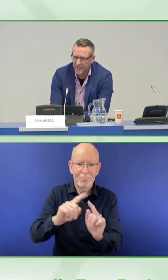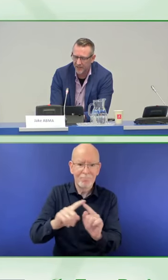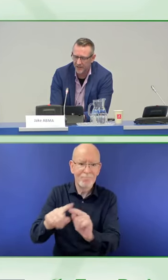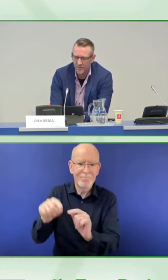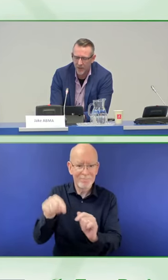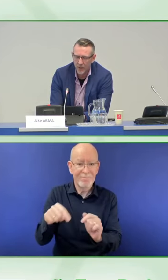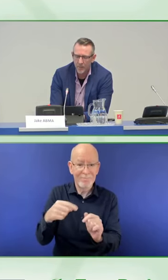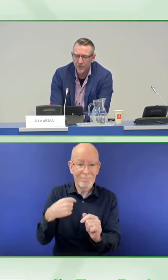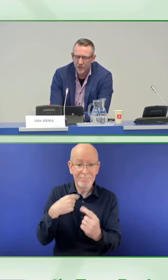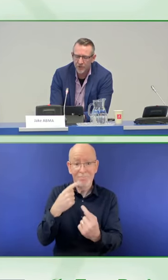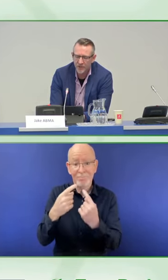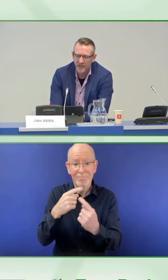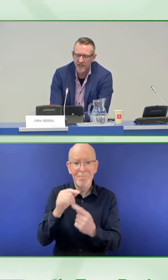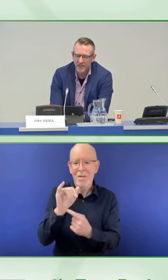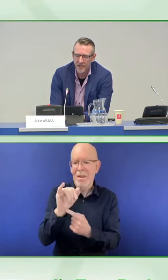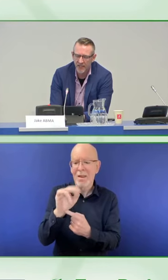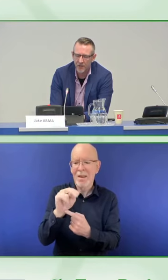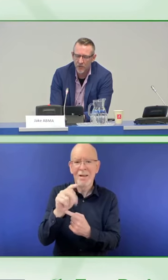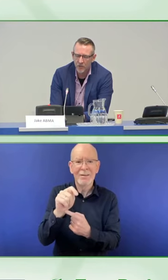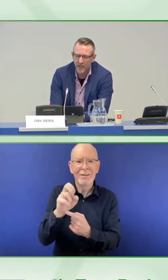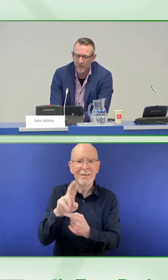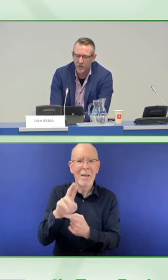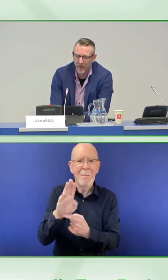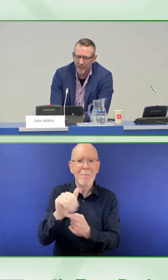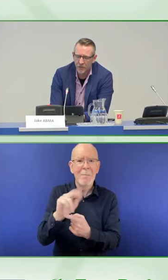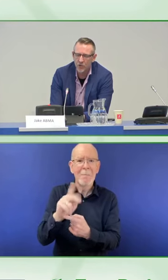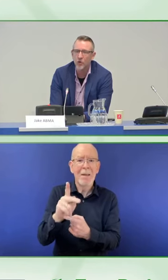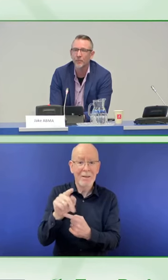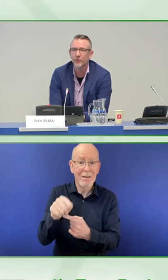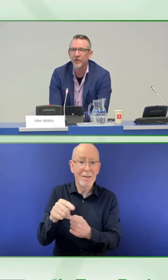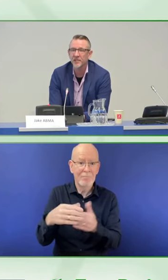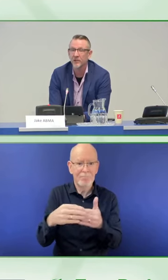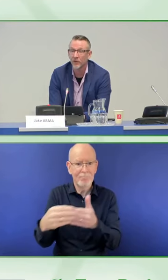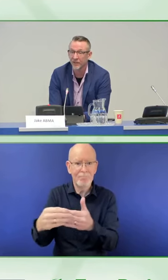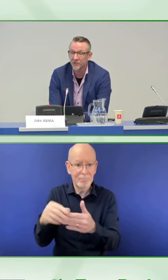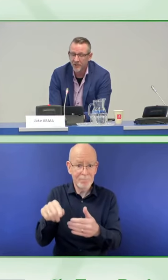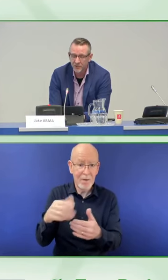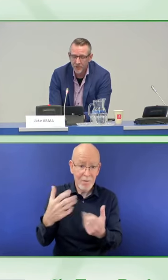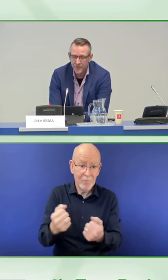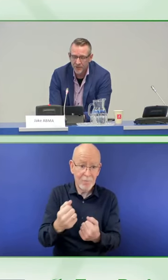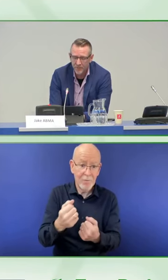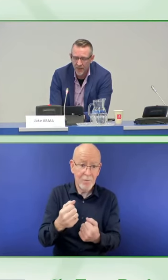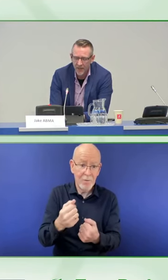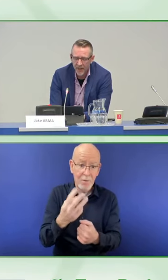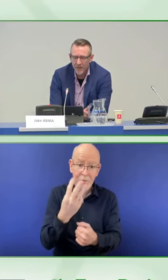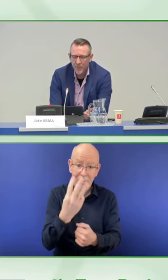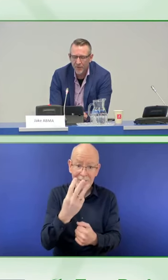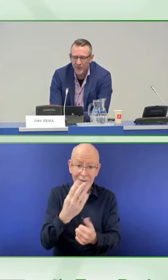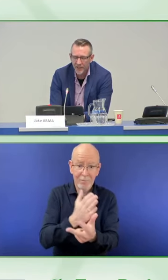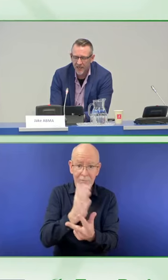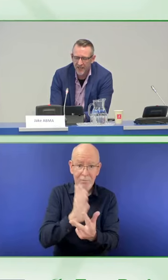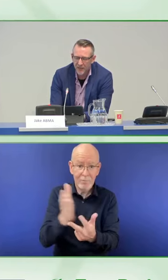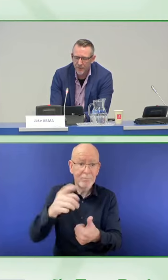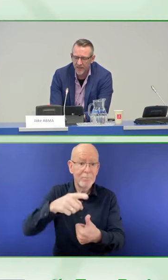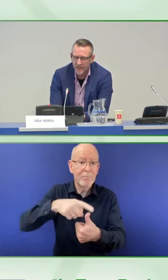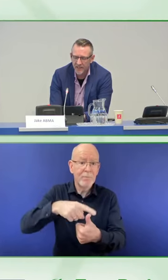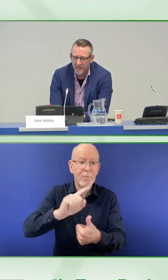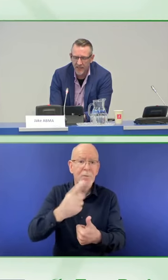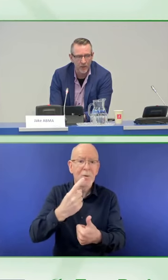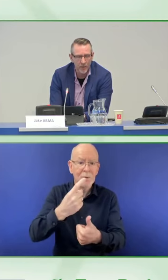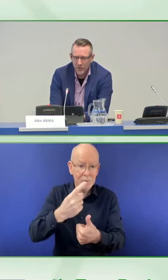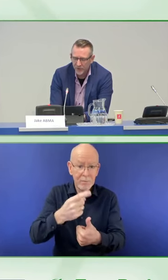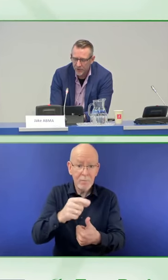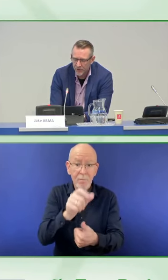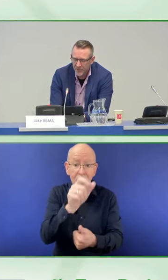communication, personal attention at local level and cooperation with interest groups. Identify